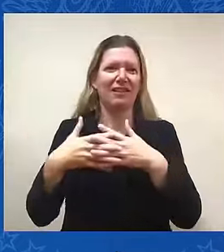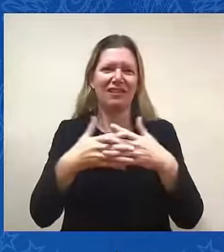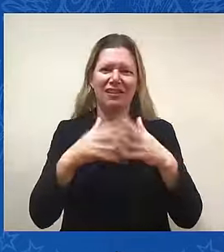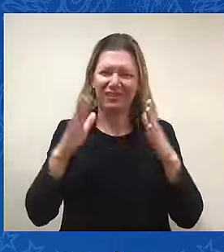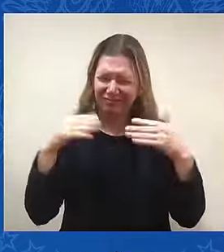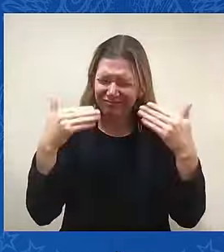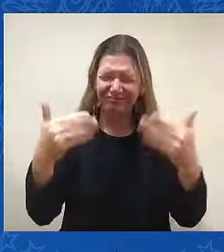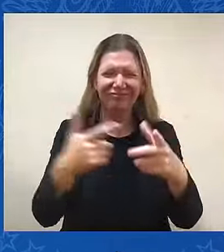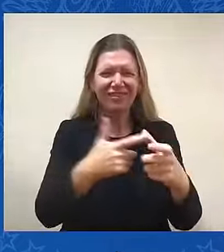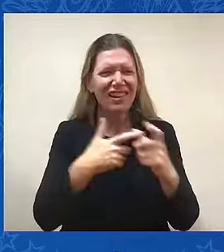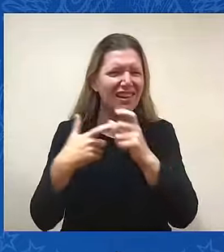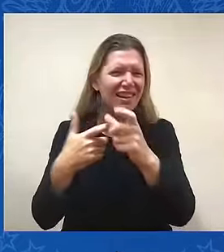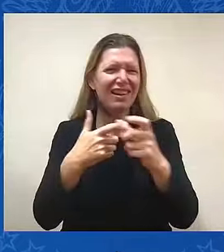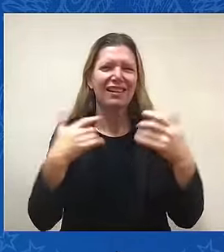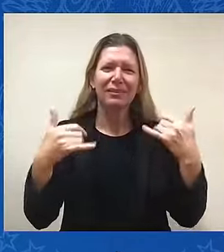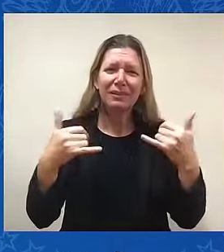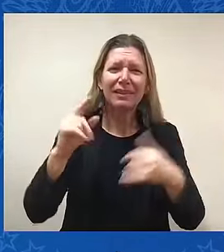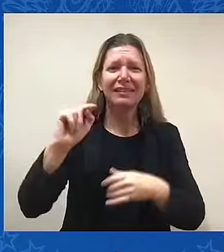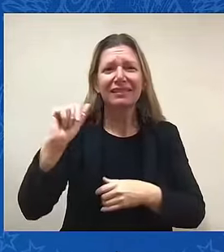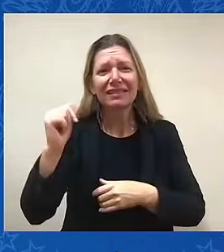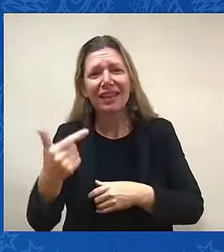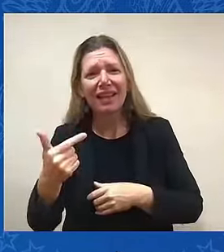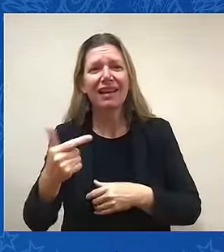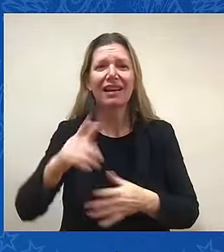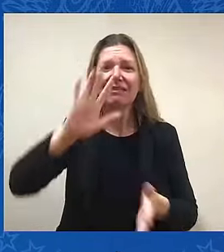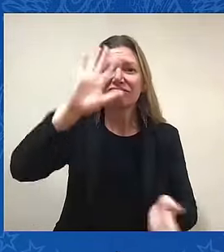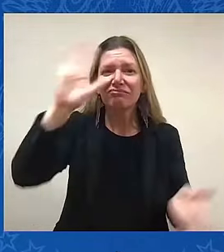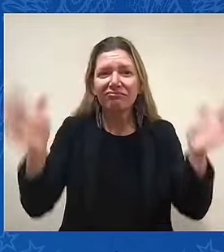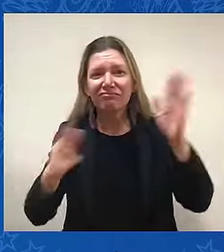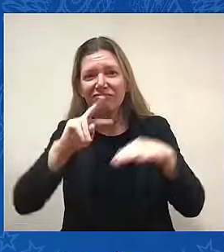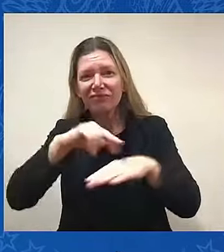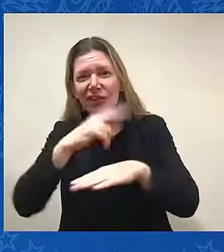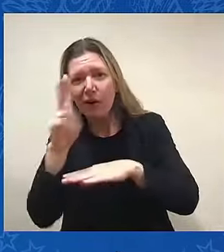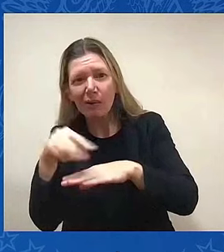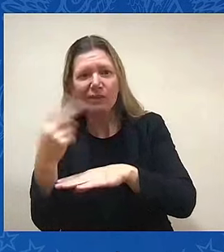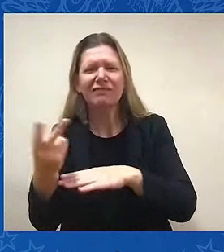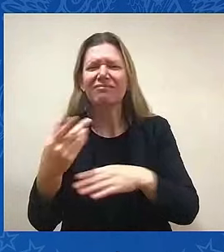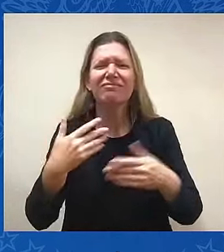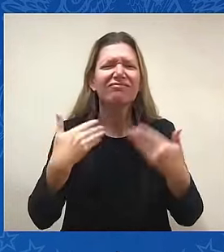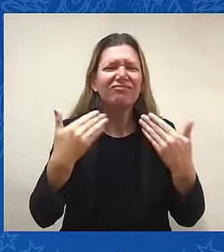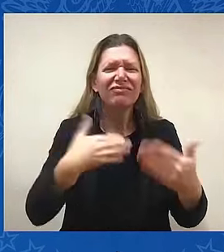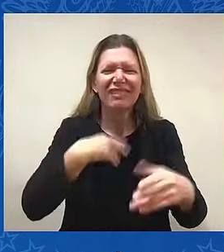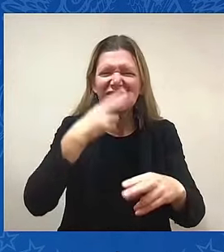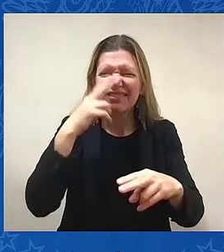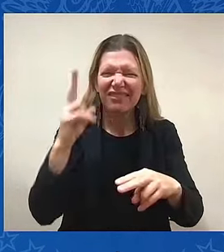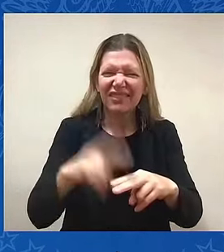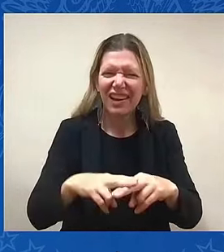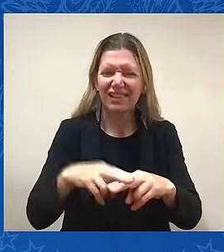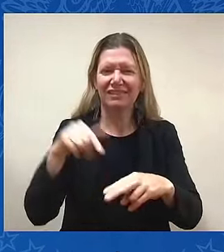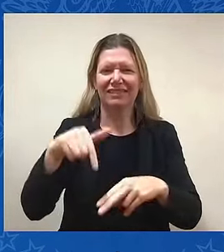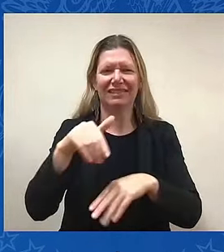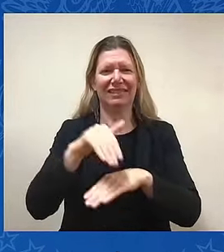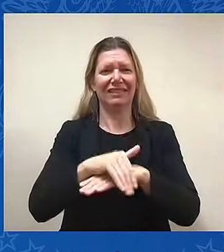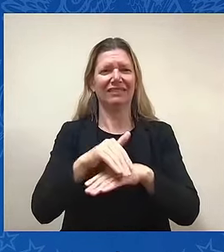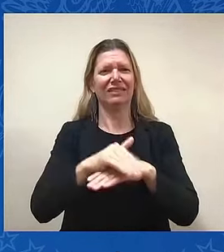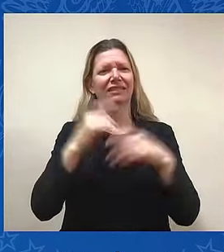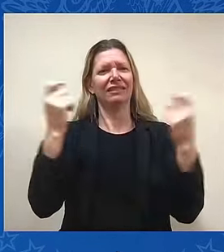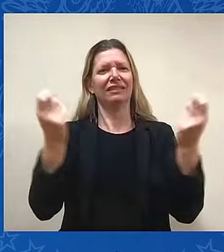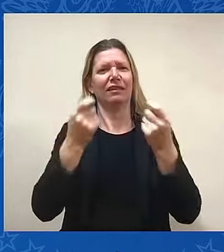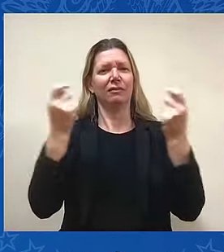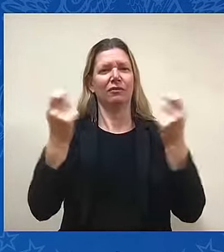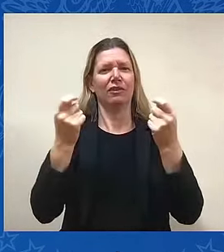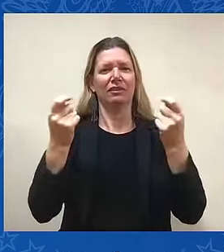have fun. And let's make this evening a celebration of what brings us all together. Family,